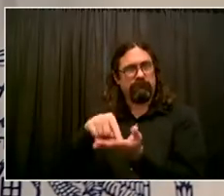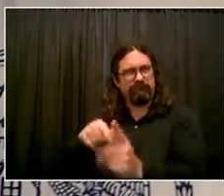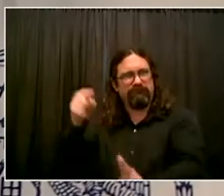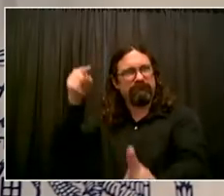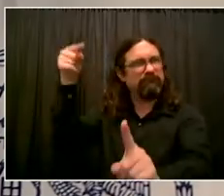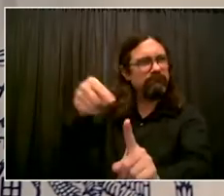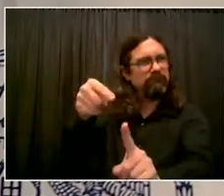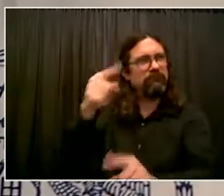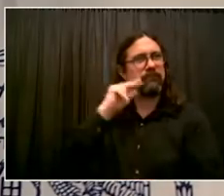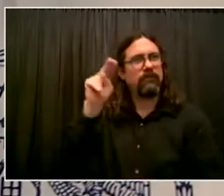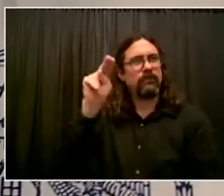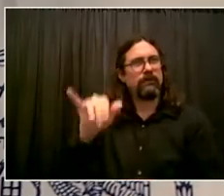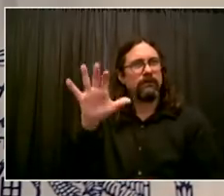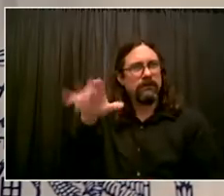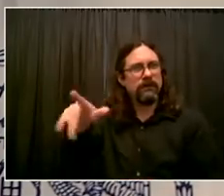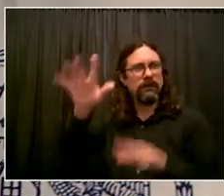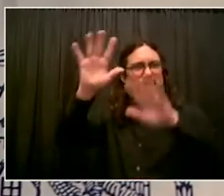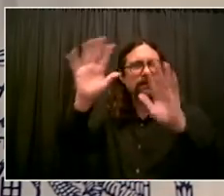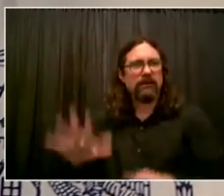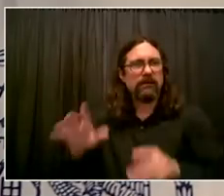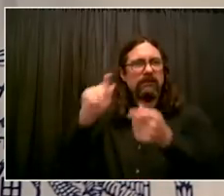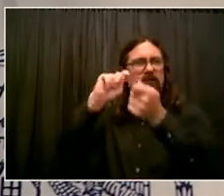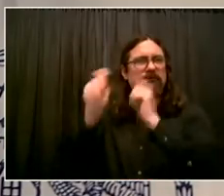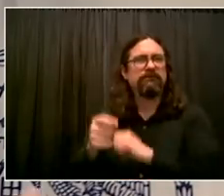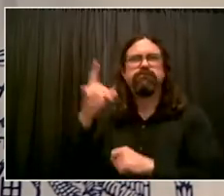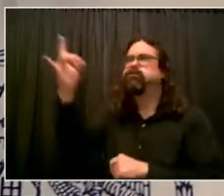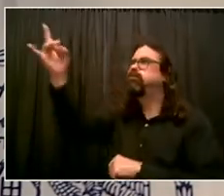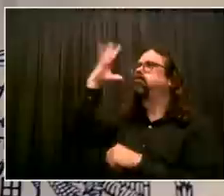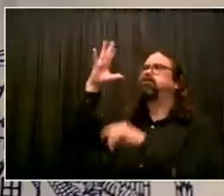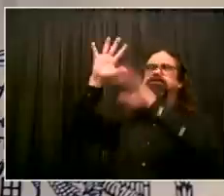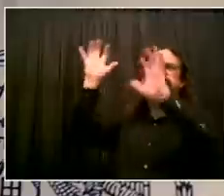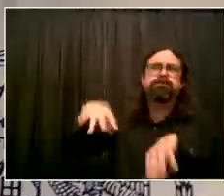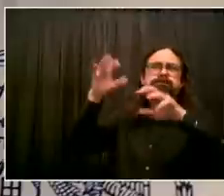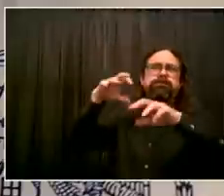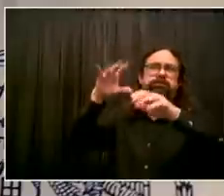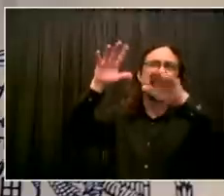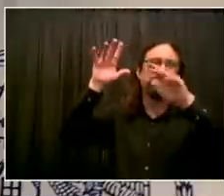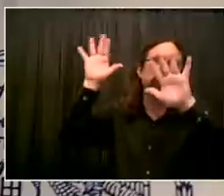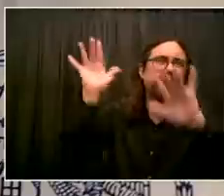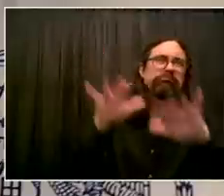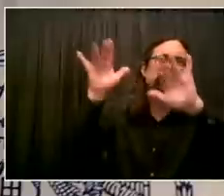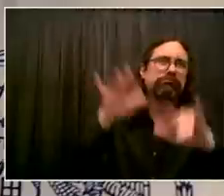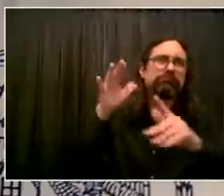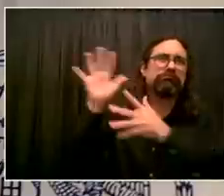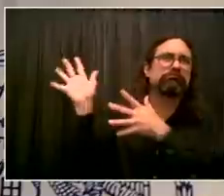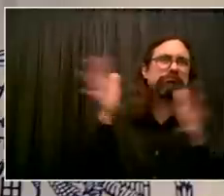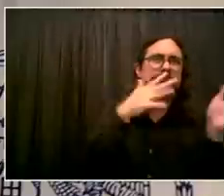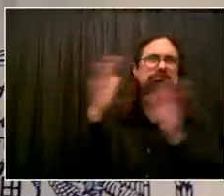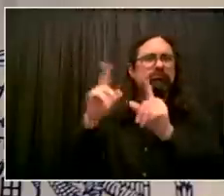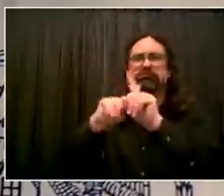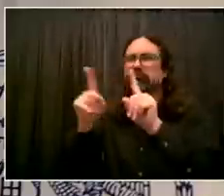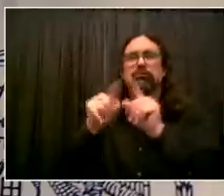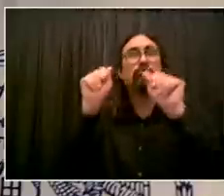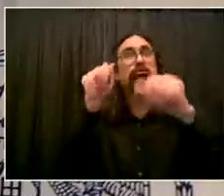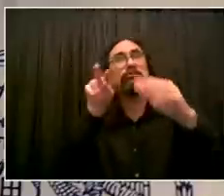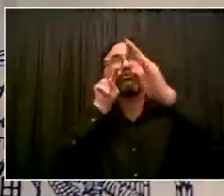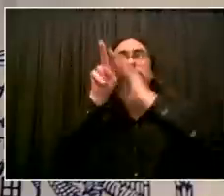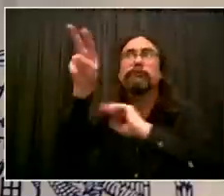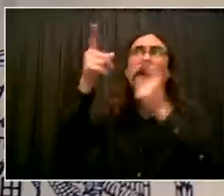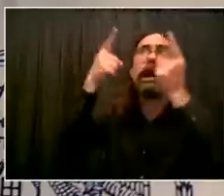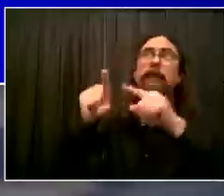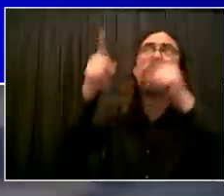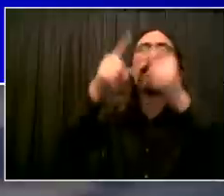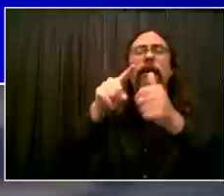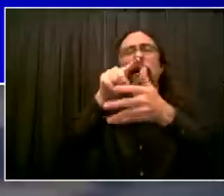a whole host of things, some we can do immediately, some we can do over the next few months, some that will take years. It's true. But it's a real